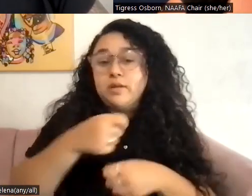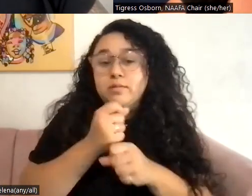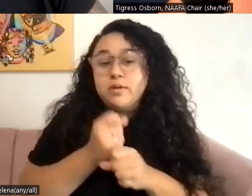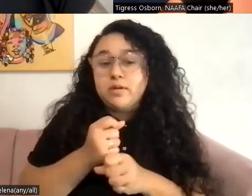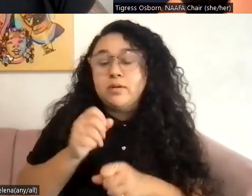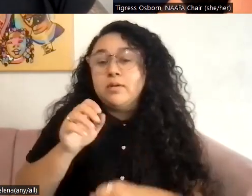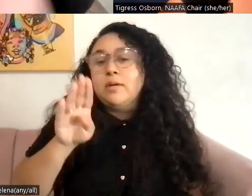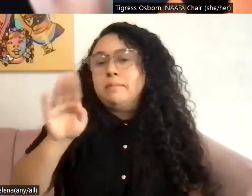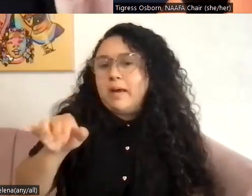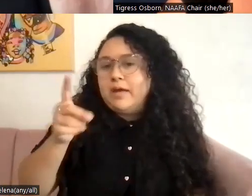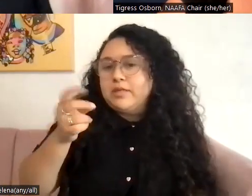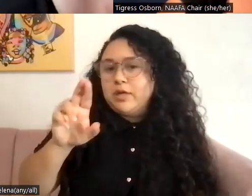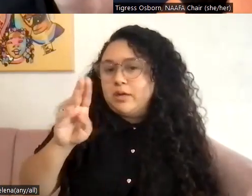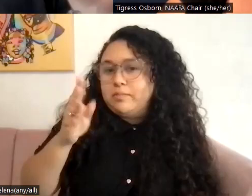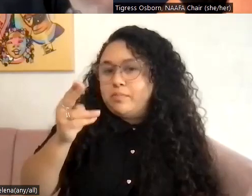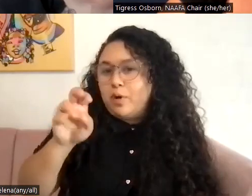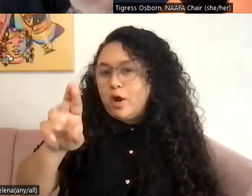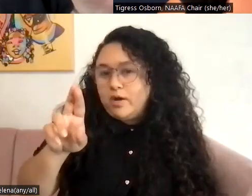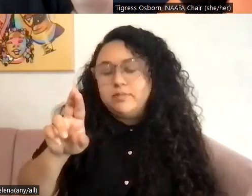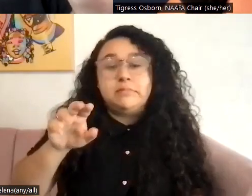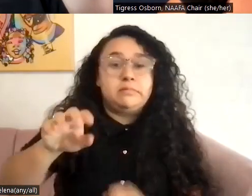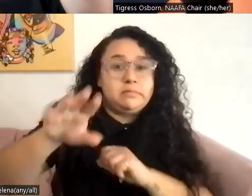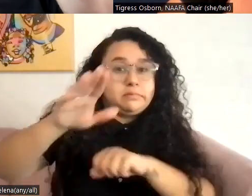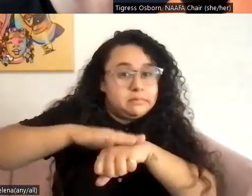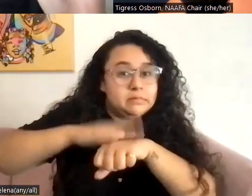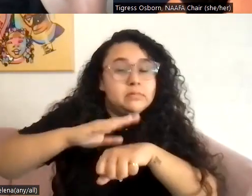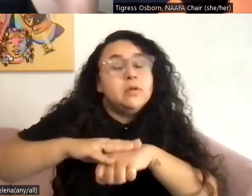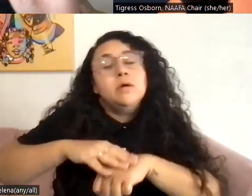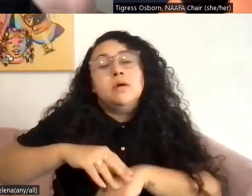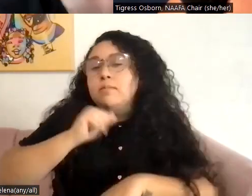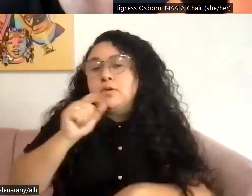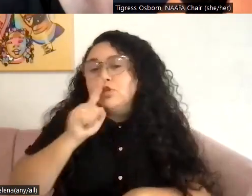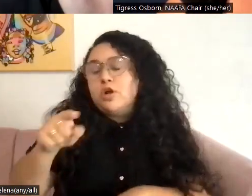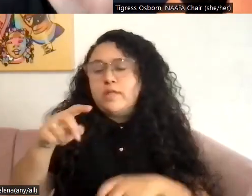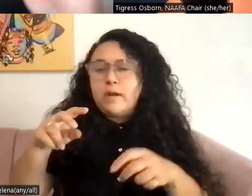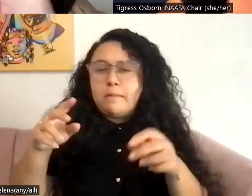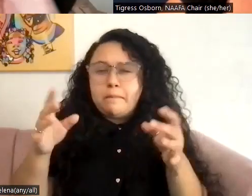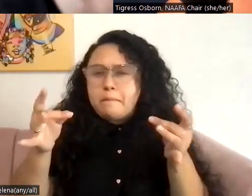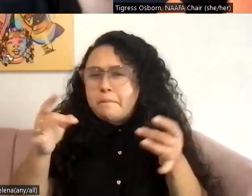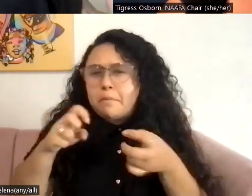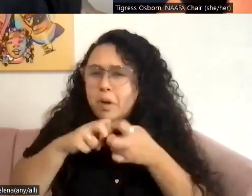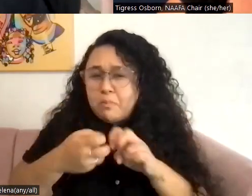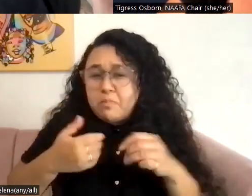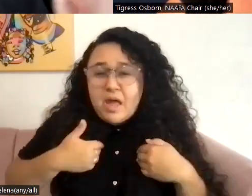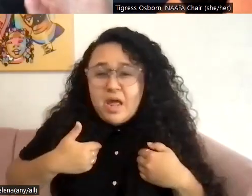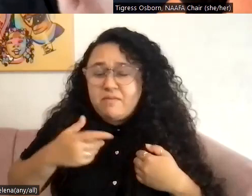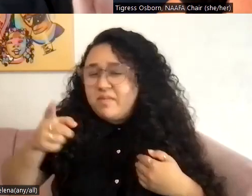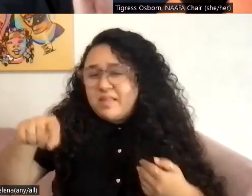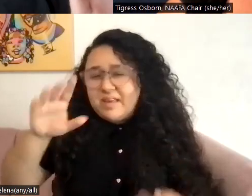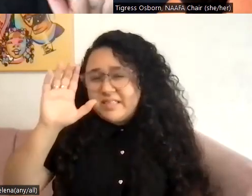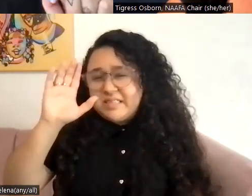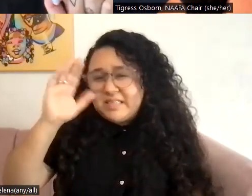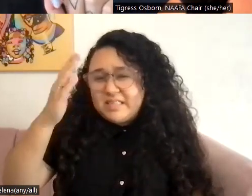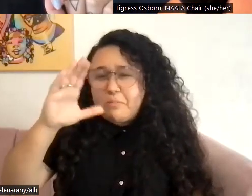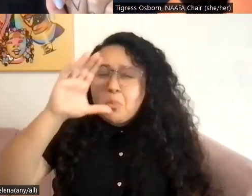by Dr. Bronner, which disclaimer, I don't know if they're problematic. They seem weird. They have some sort